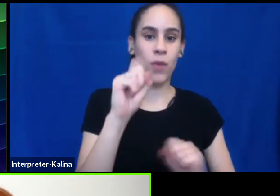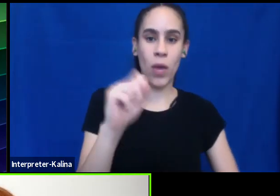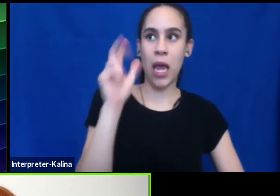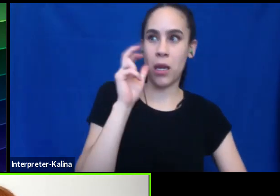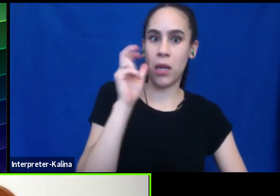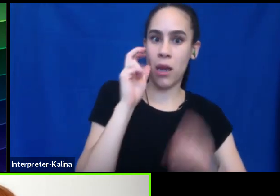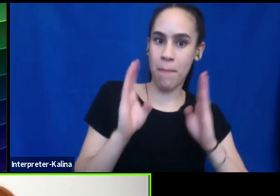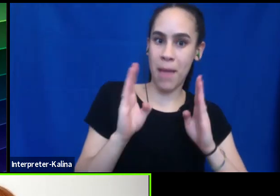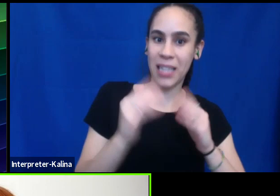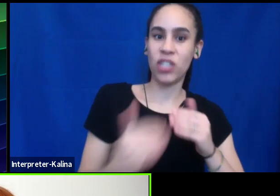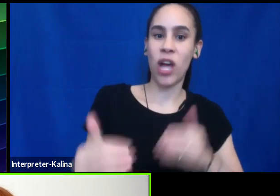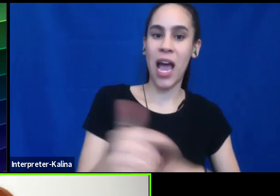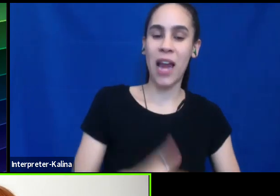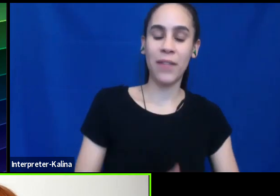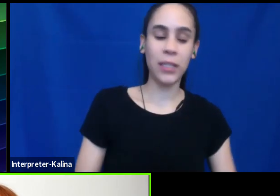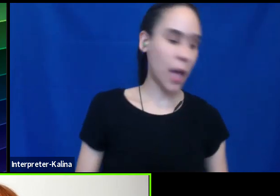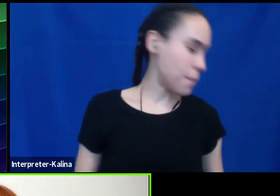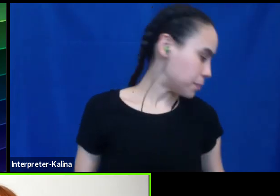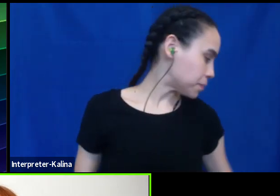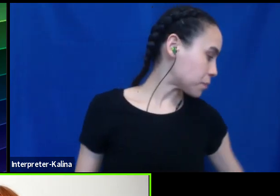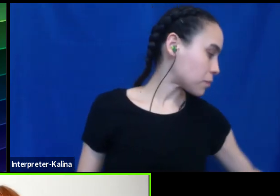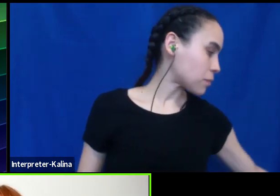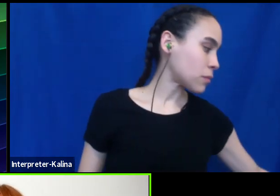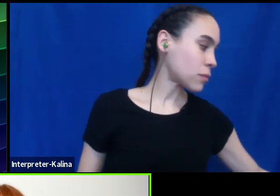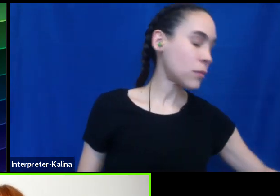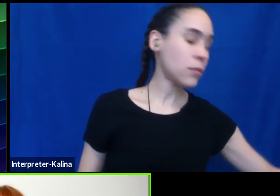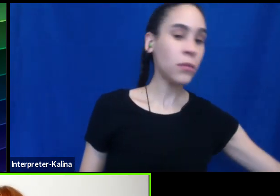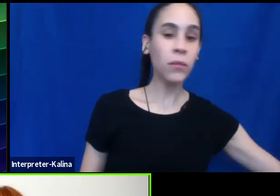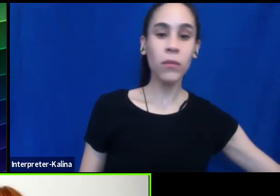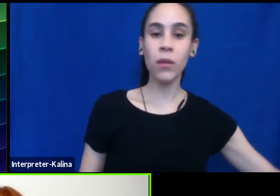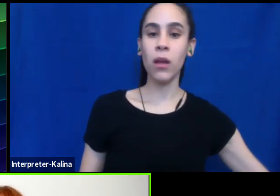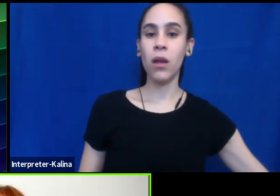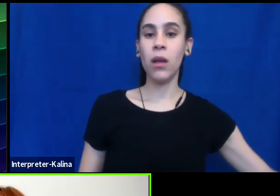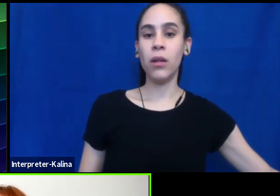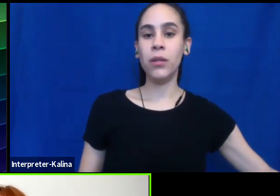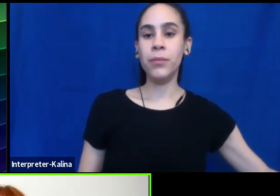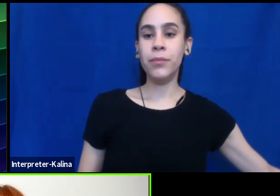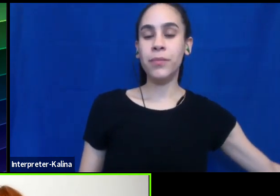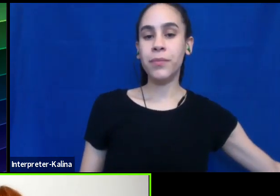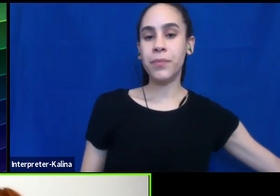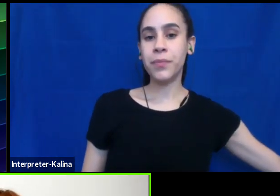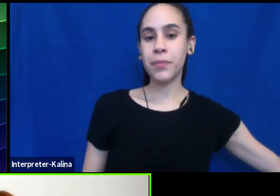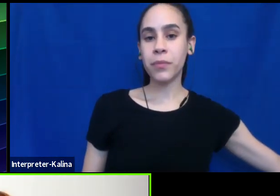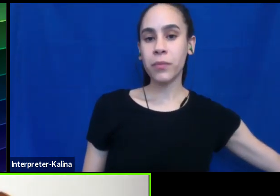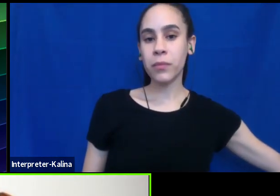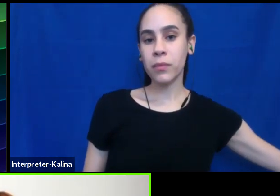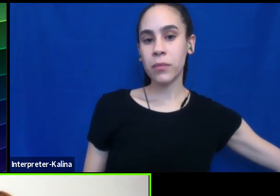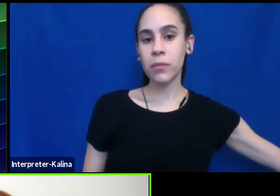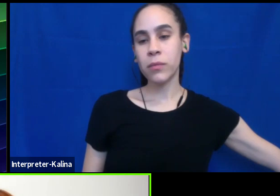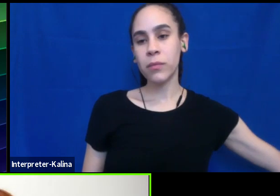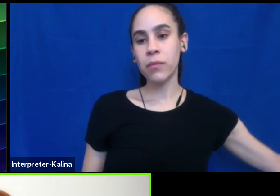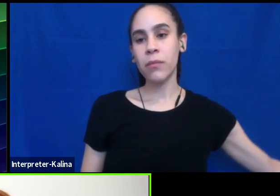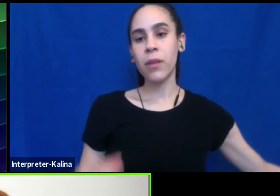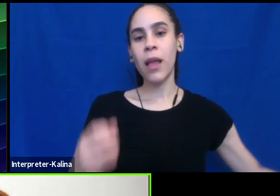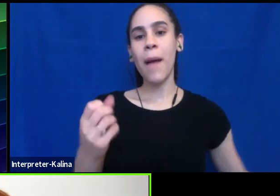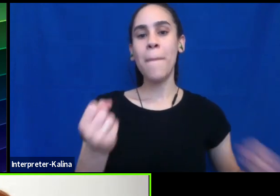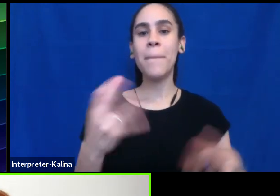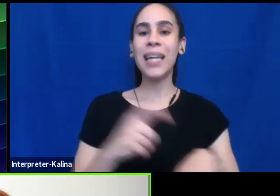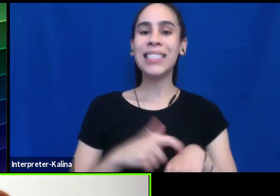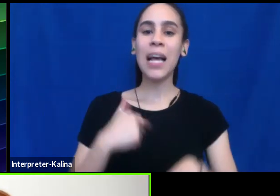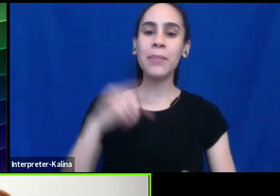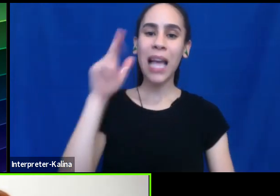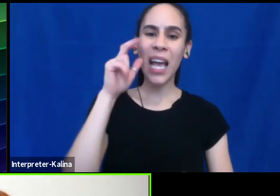and, and the second thing is, I think that it's one thing that we, that I often hear, well, they just corrected me and,